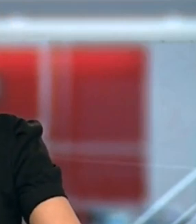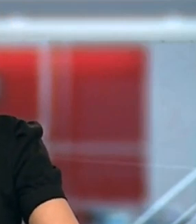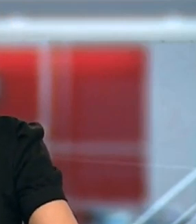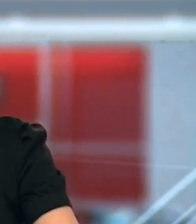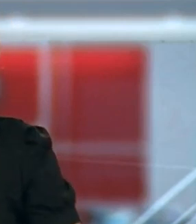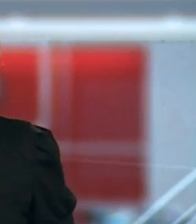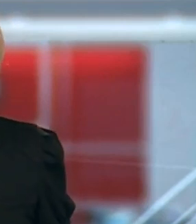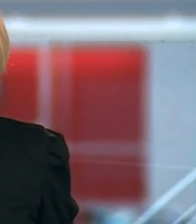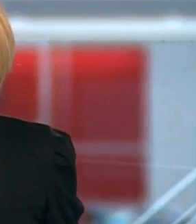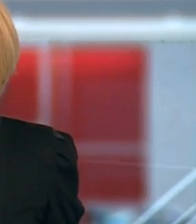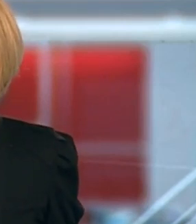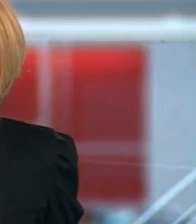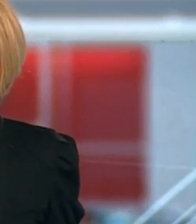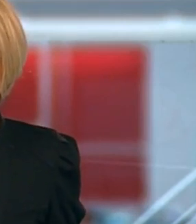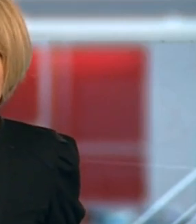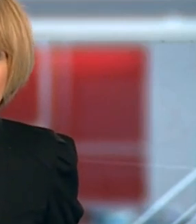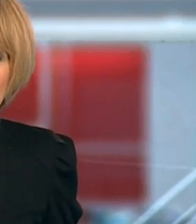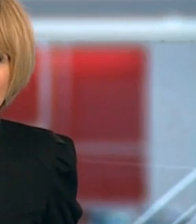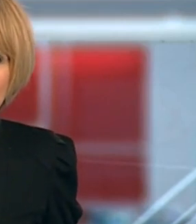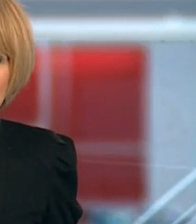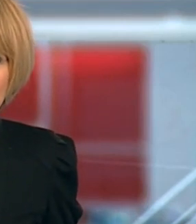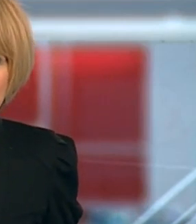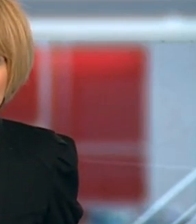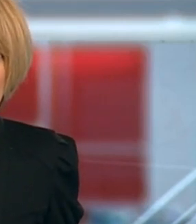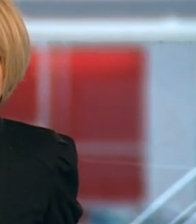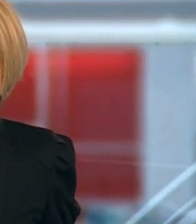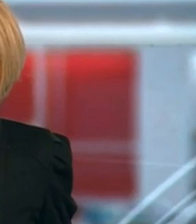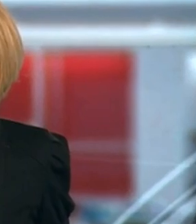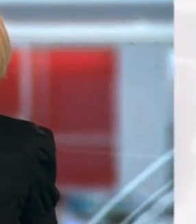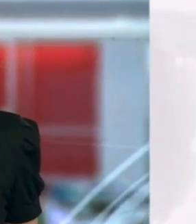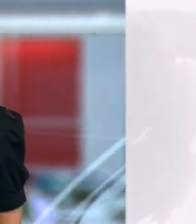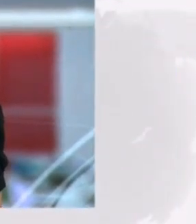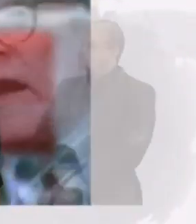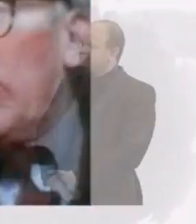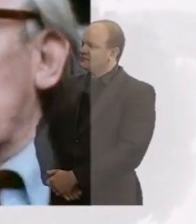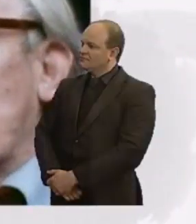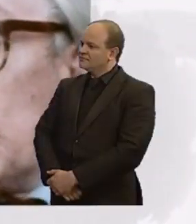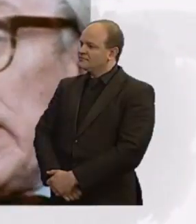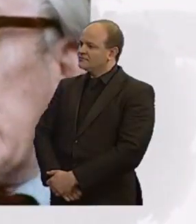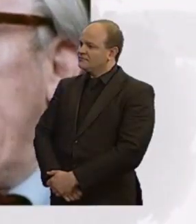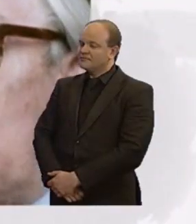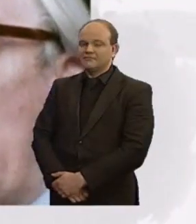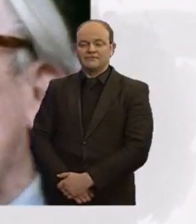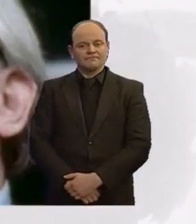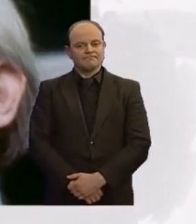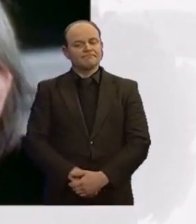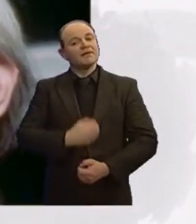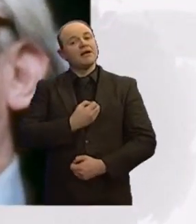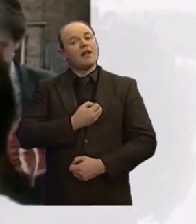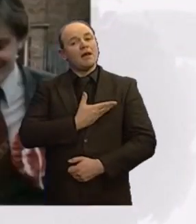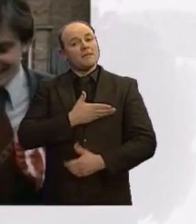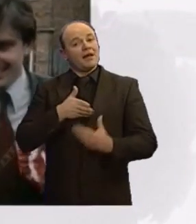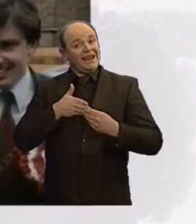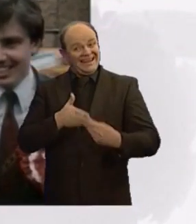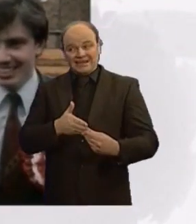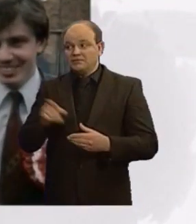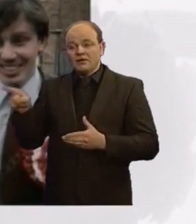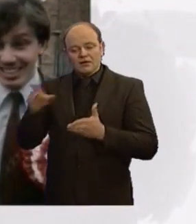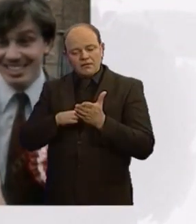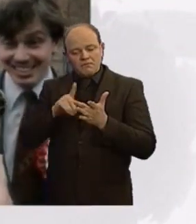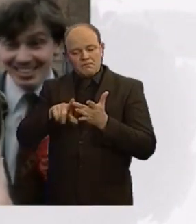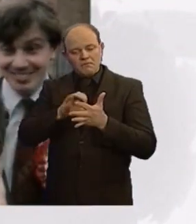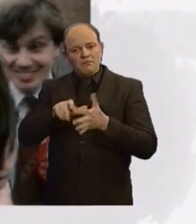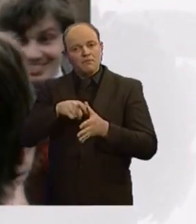The former Labour leader, Michael Foote, has died aged 96. A committed socialist, he stood down as party leader